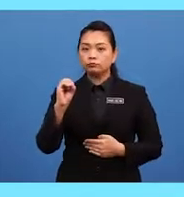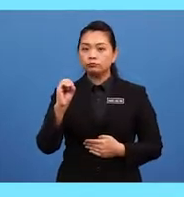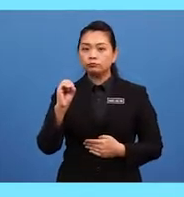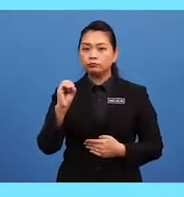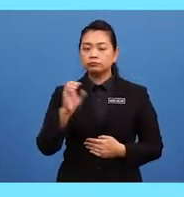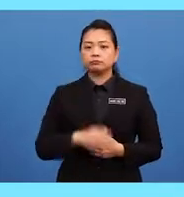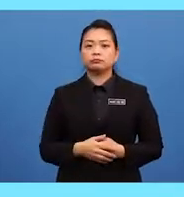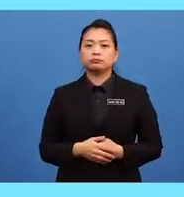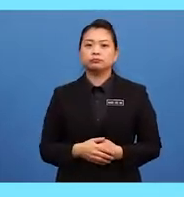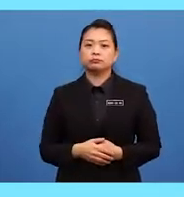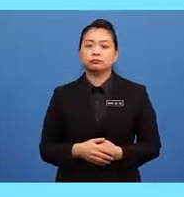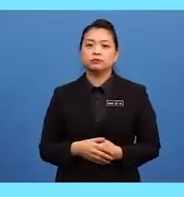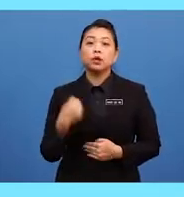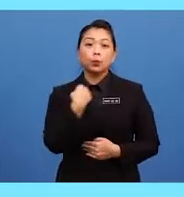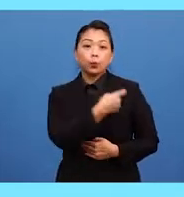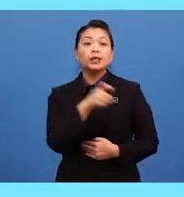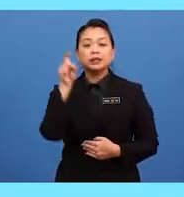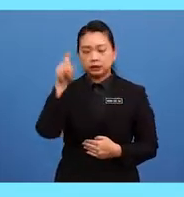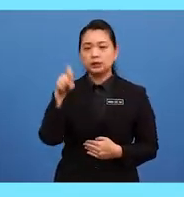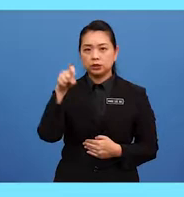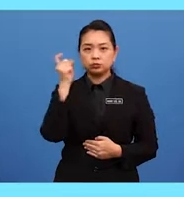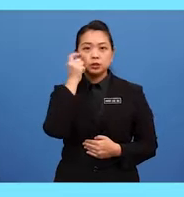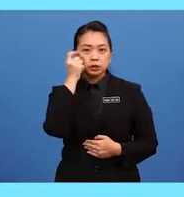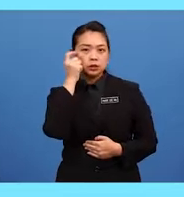points that we need to consider.